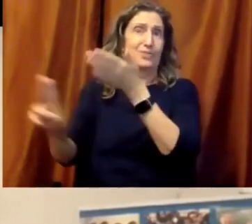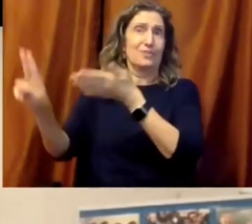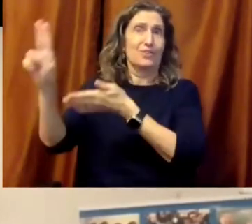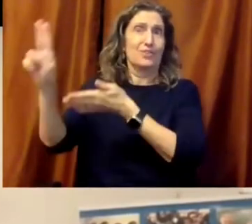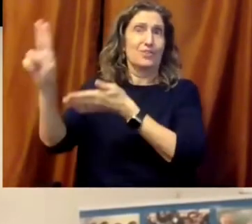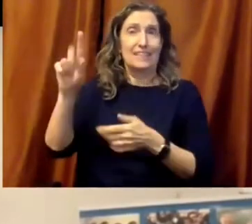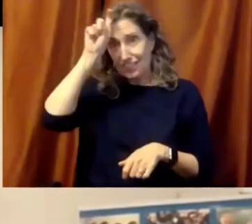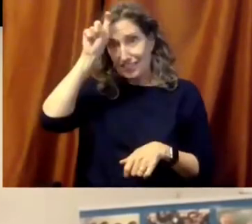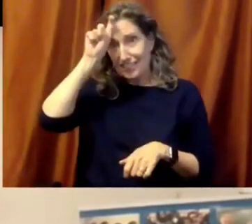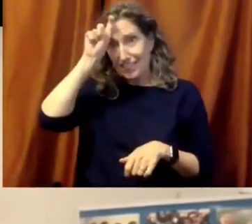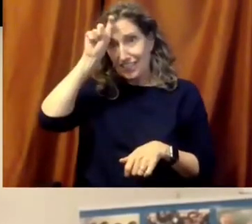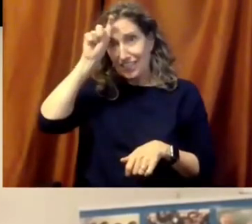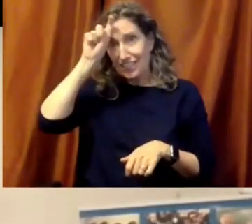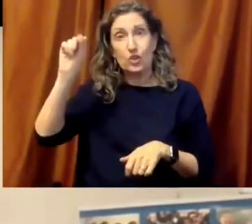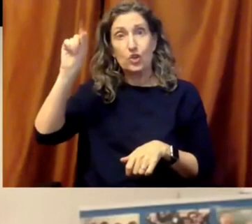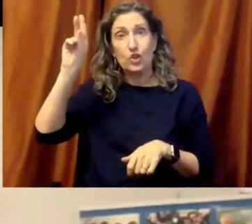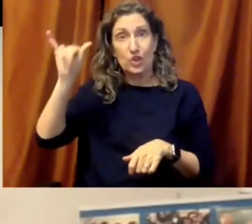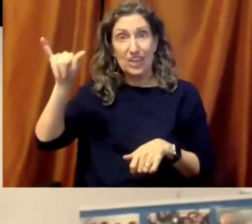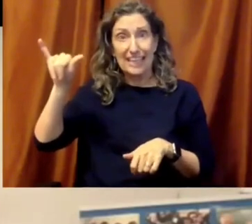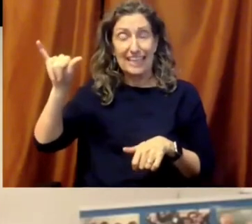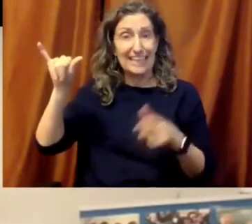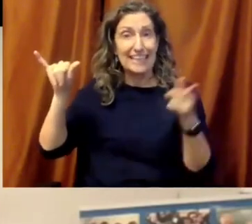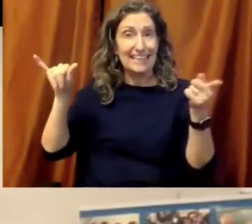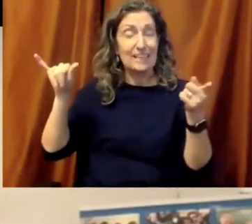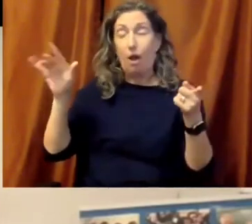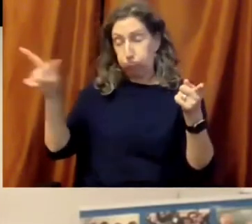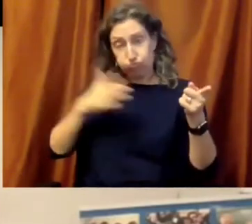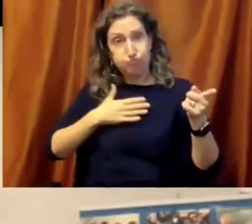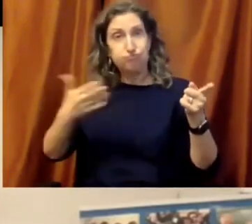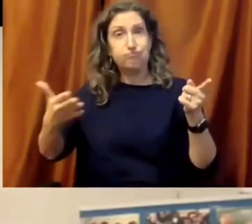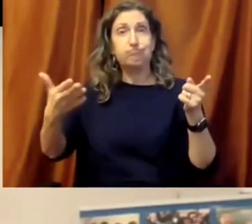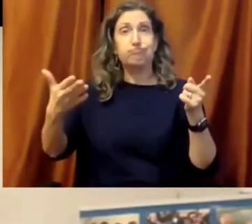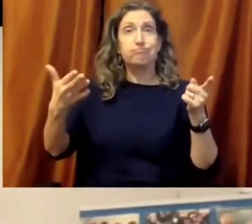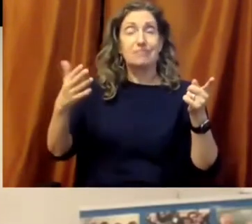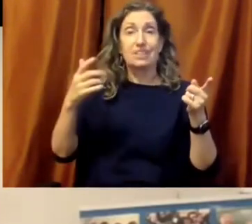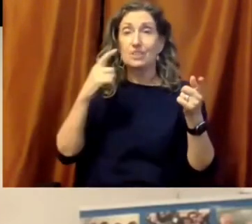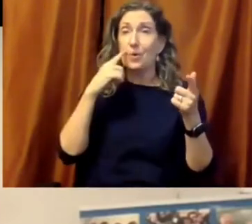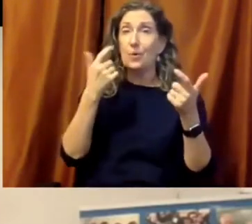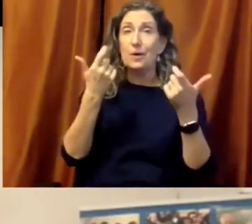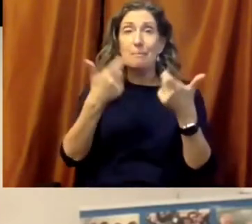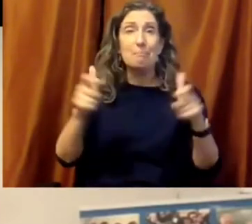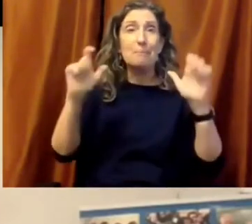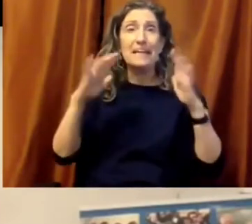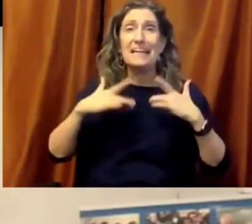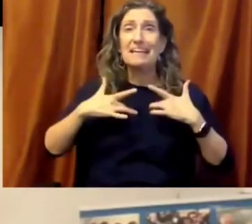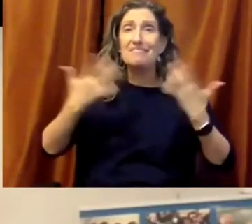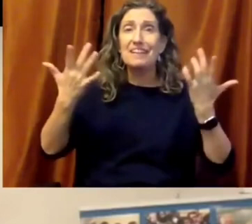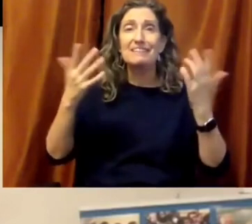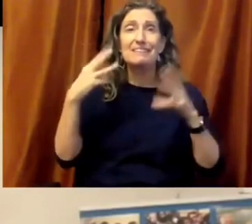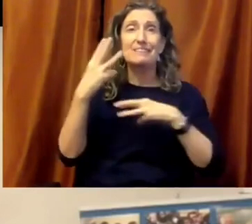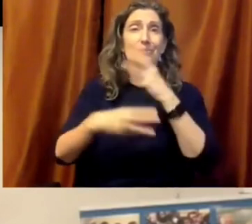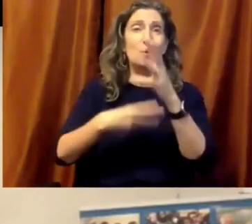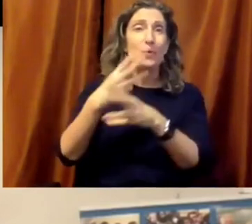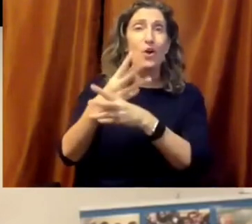Minnesotans have always been there to be part of that global process, whether it's UNESCO or the World Food Program or the World Health